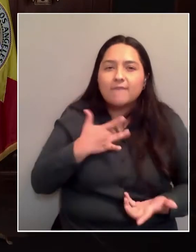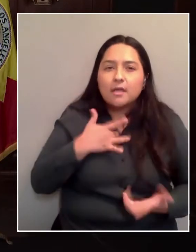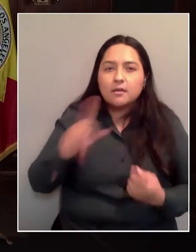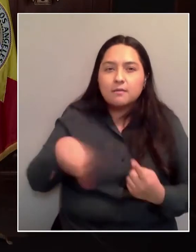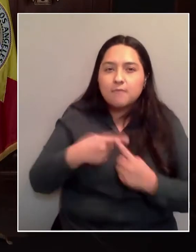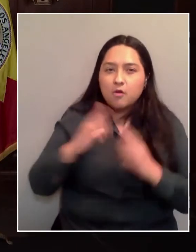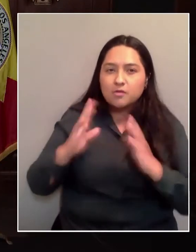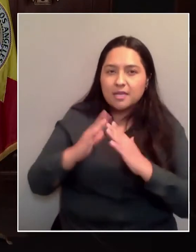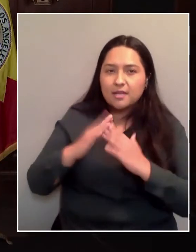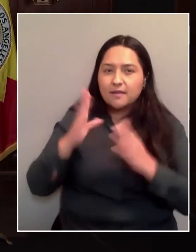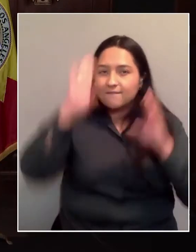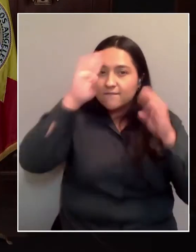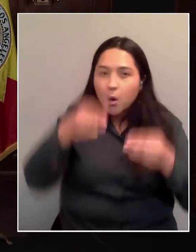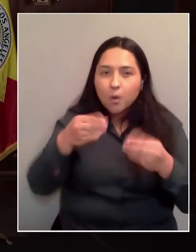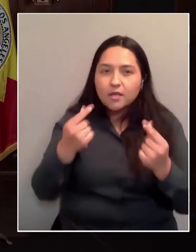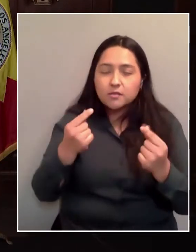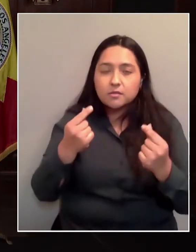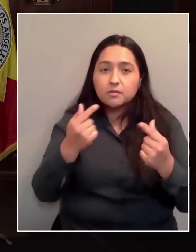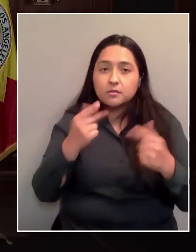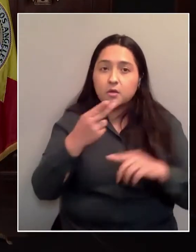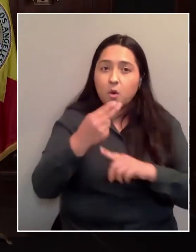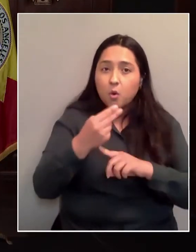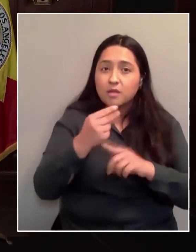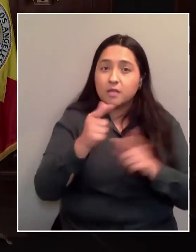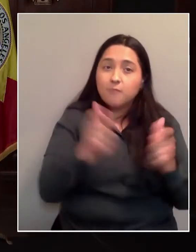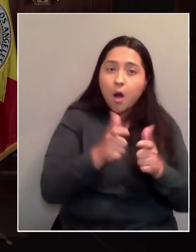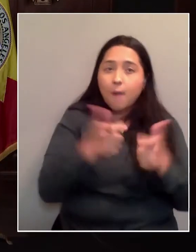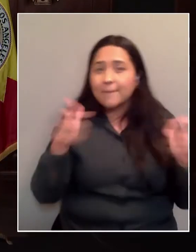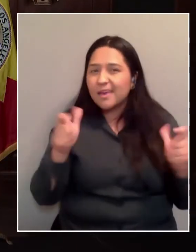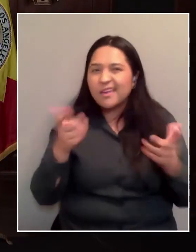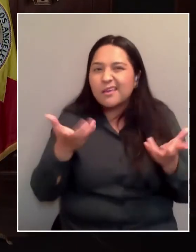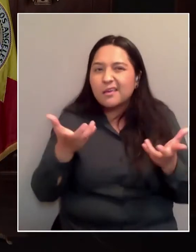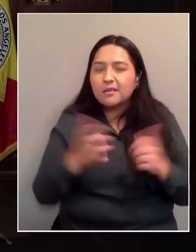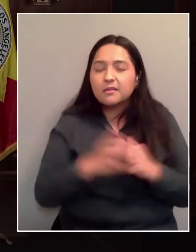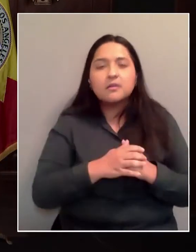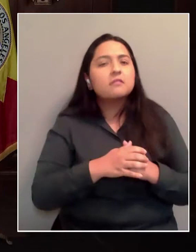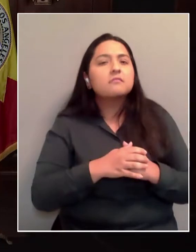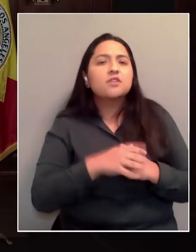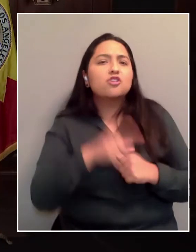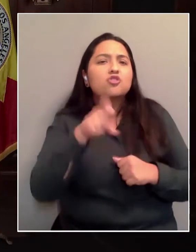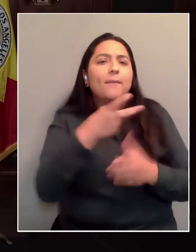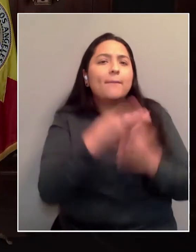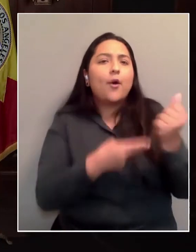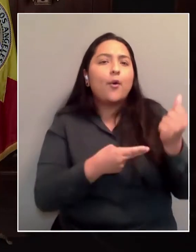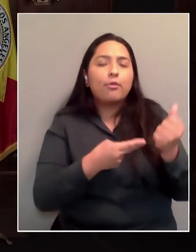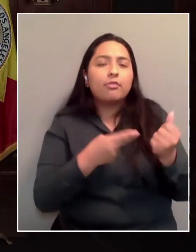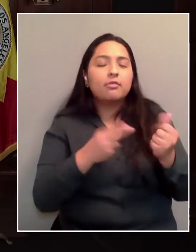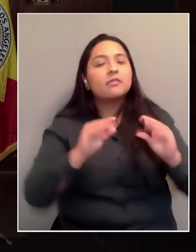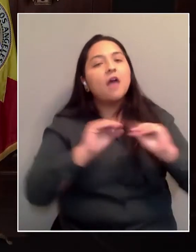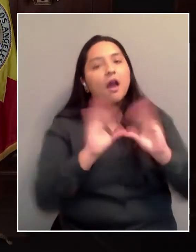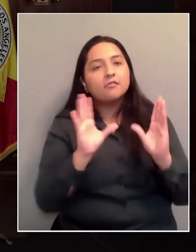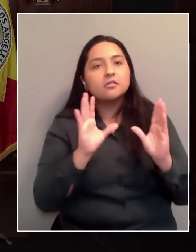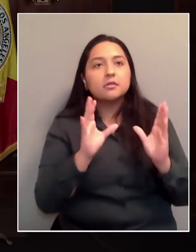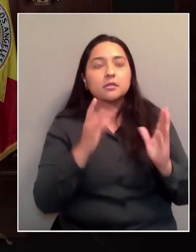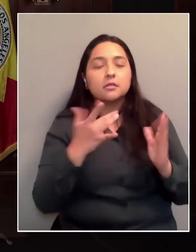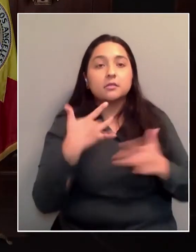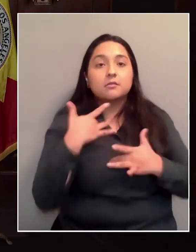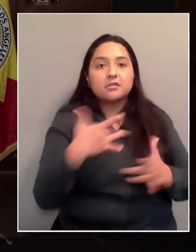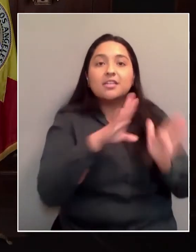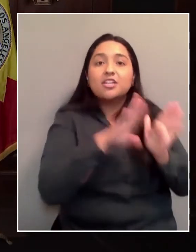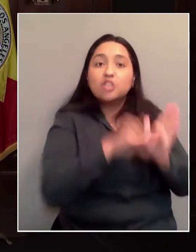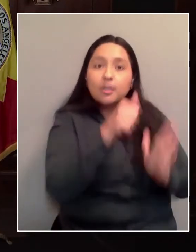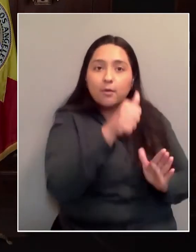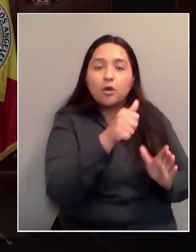Should we be going for hotels with less than 100 beds? No, think you should do both. Obviously, it's easier when you find, it's usually cheaper and easier when you find a bigger